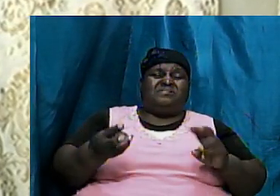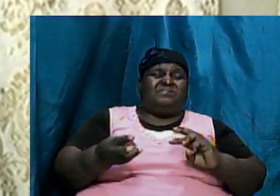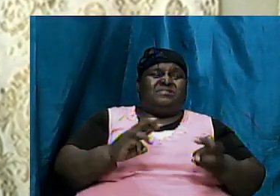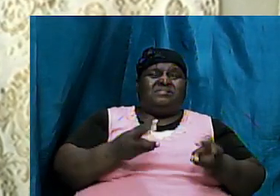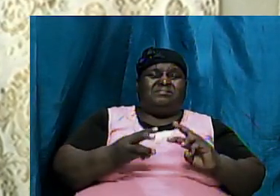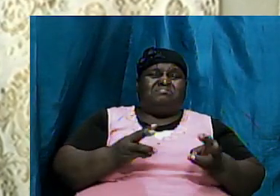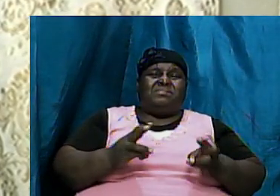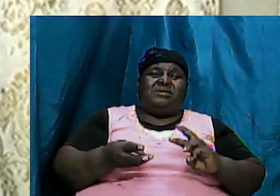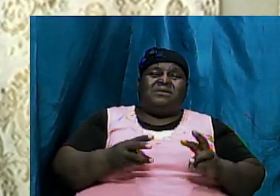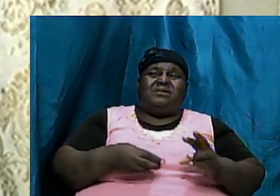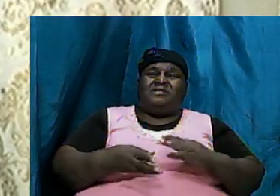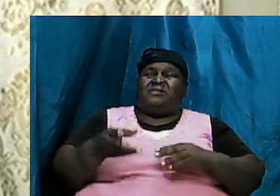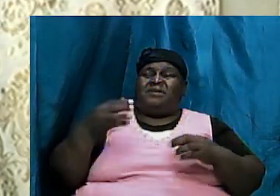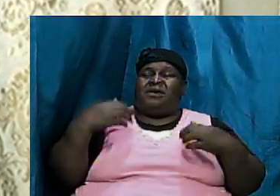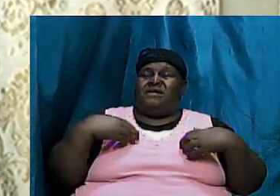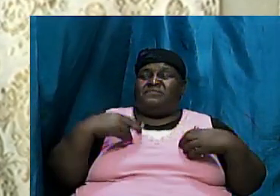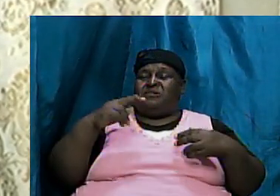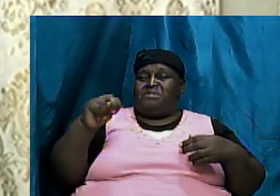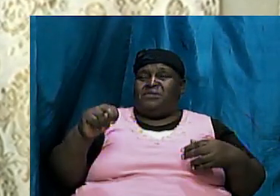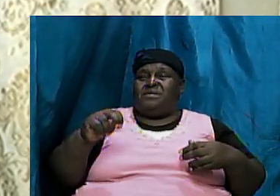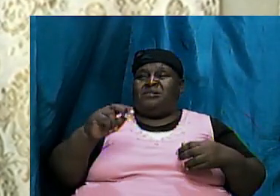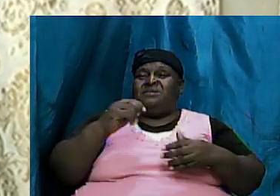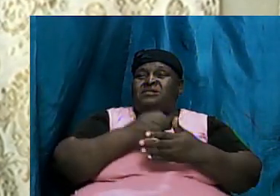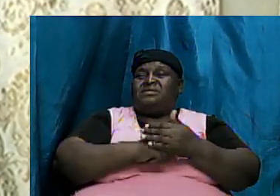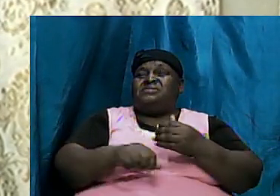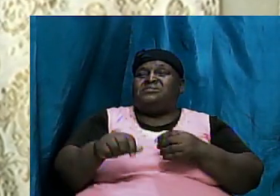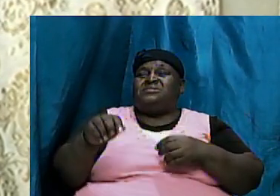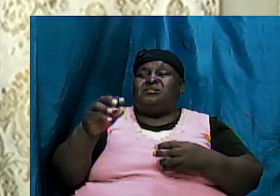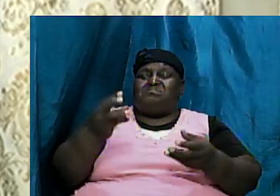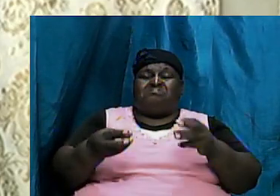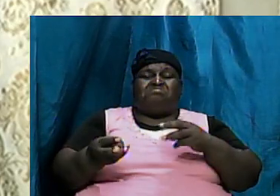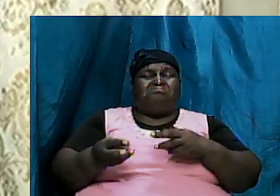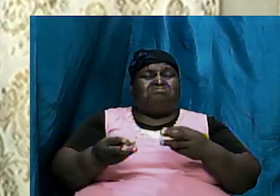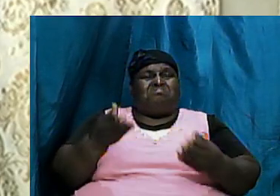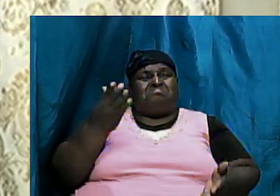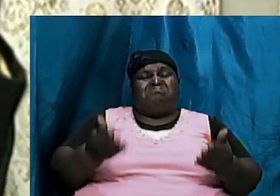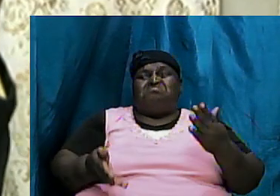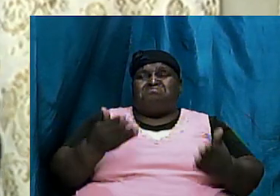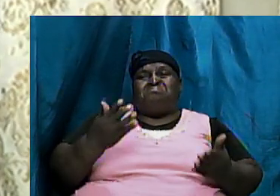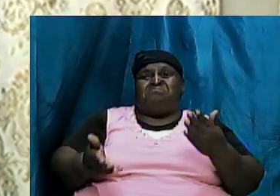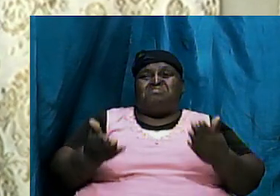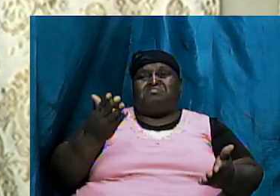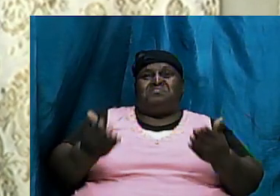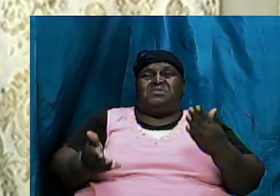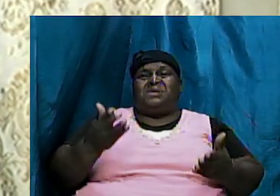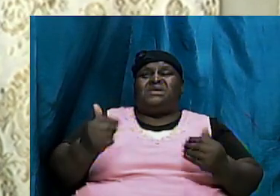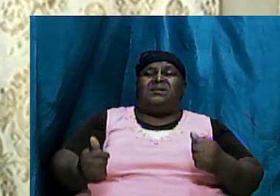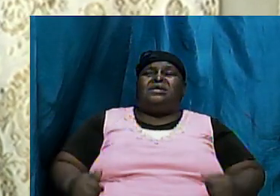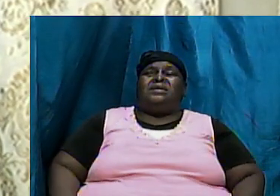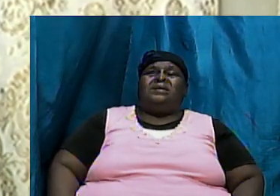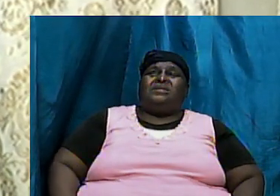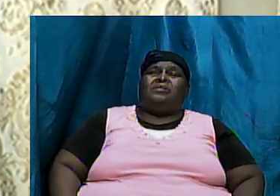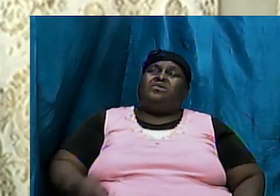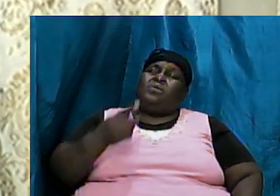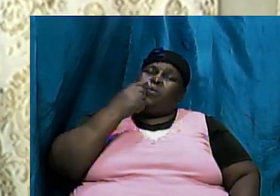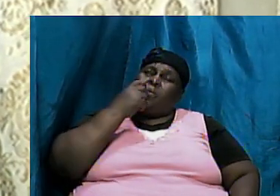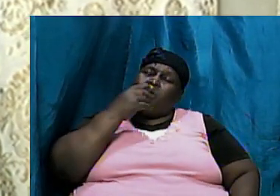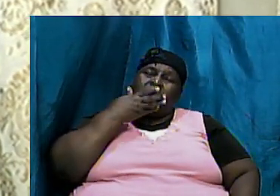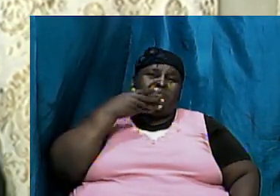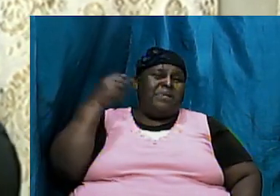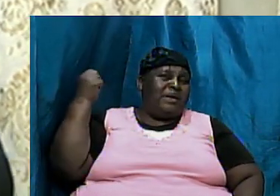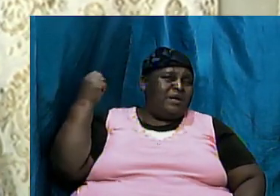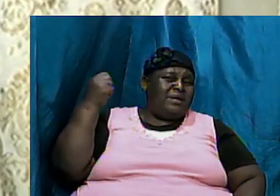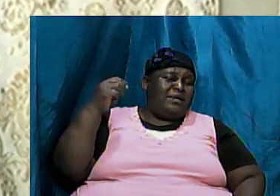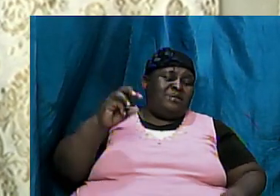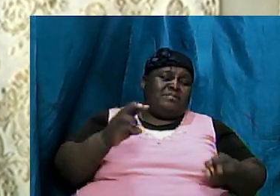has to be some kind of validating process well who better to